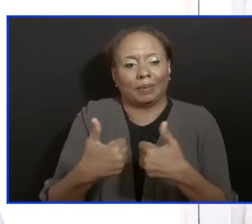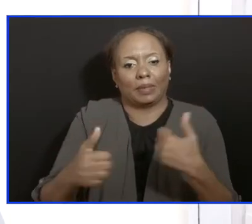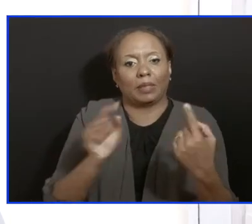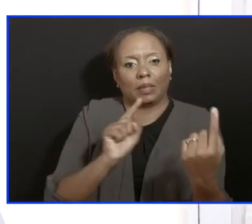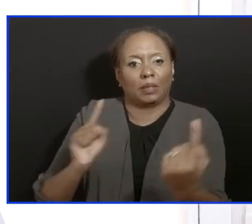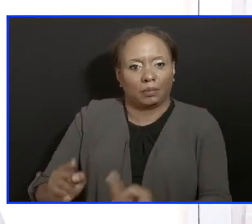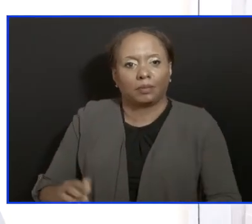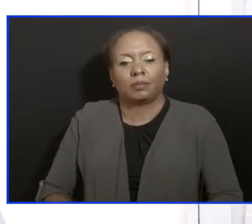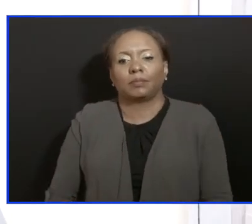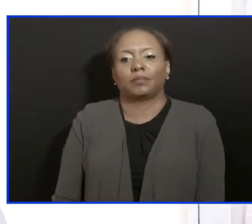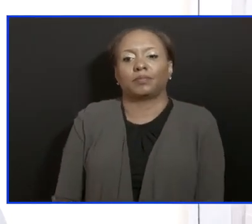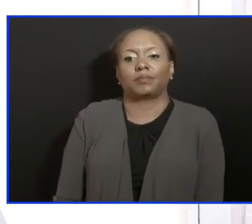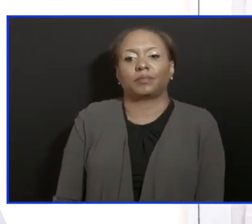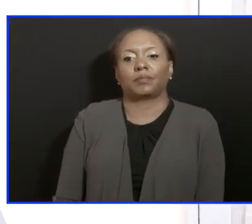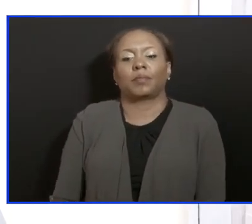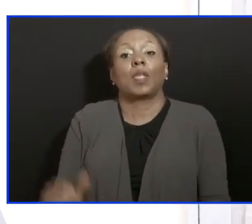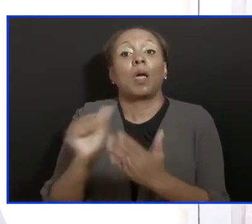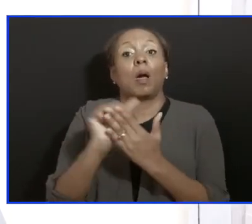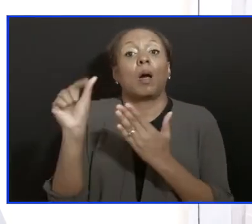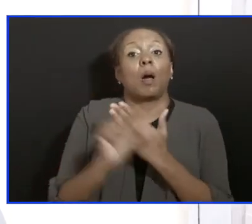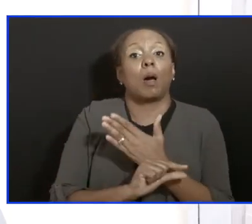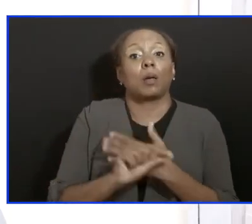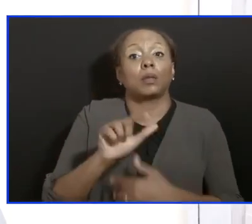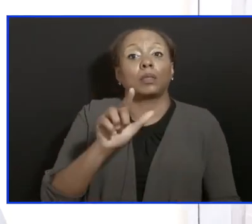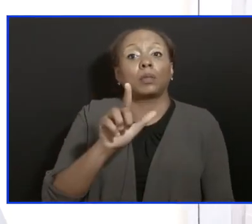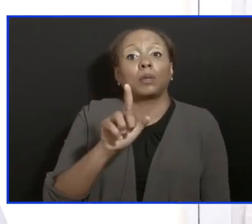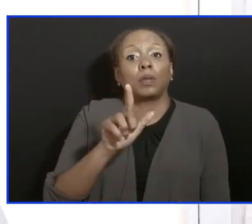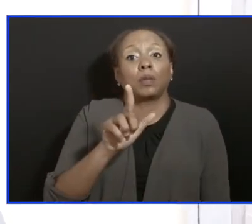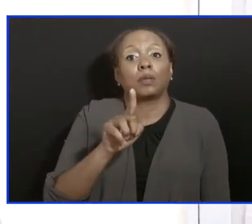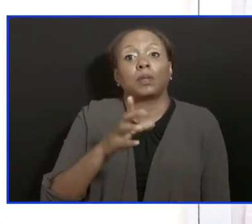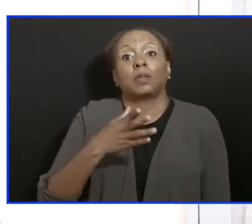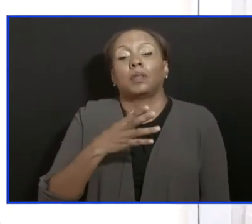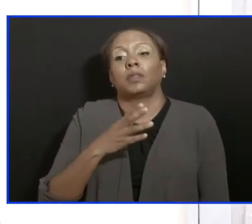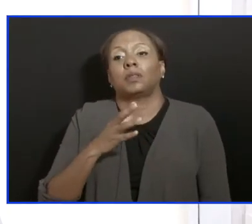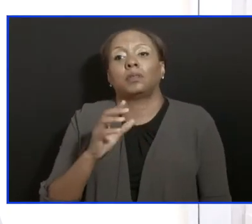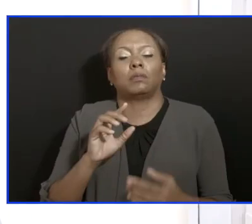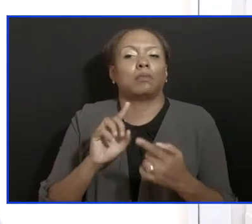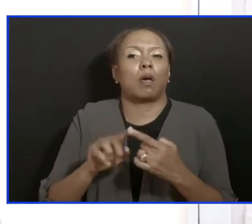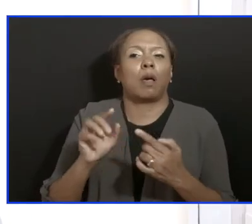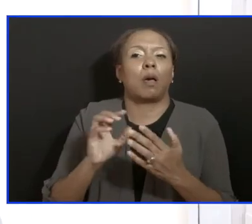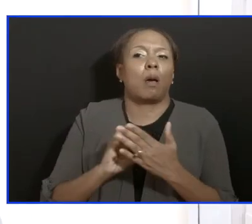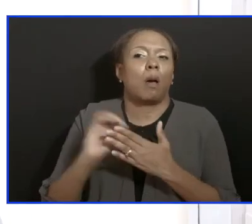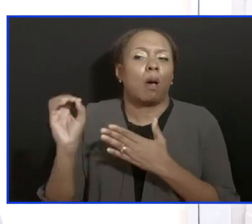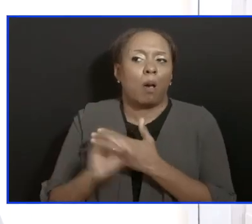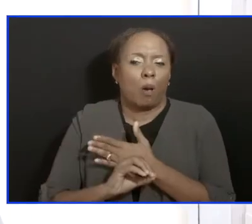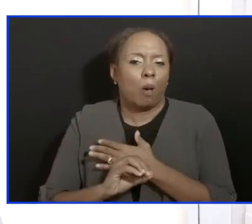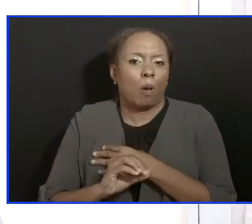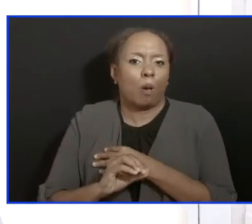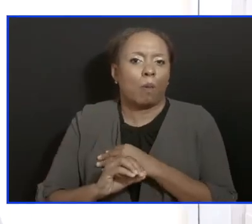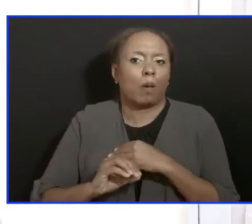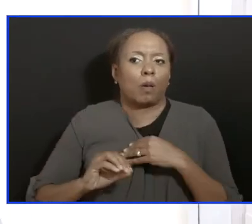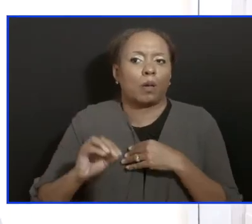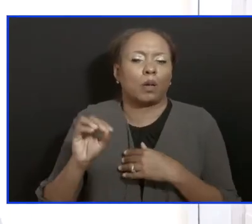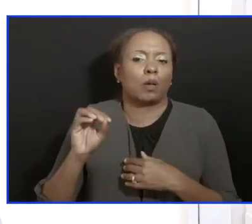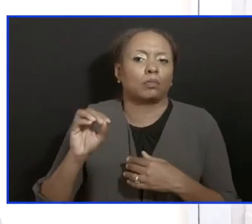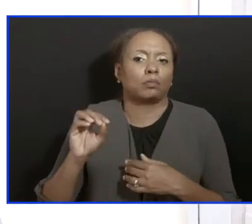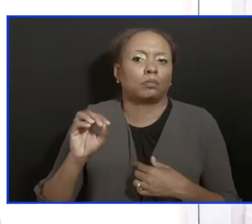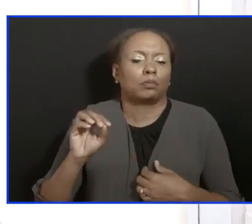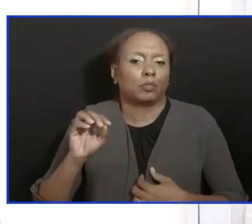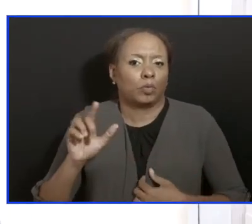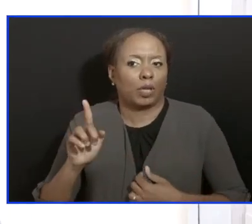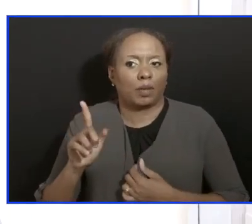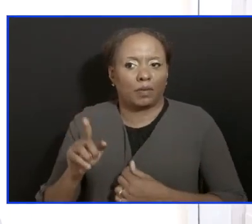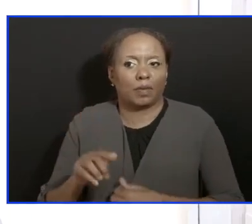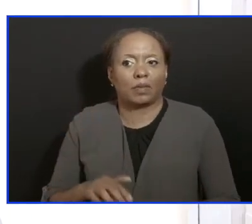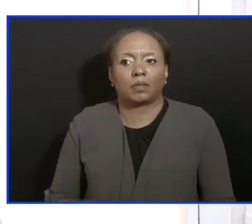and the 21st of October last year, look at the numbers that we did in this country. On the 21st of August, we had